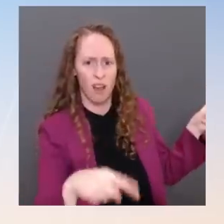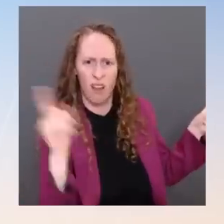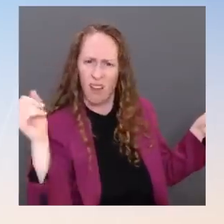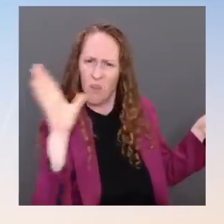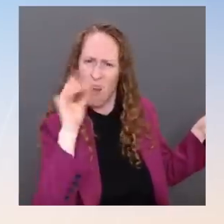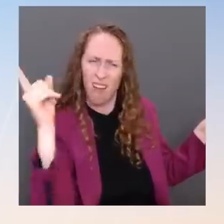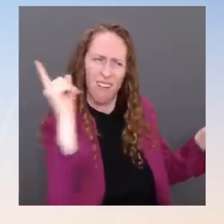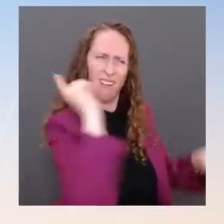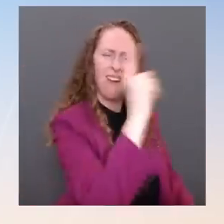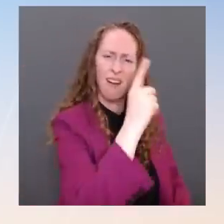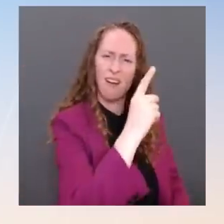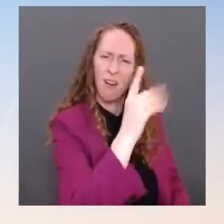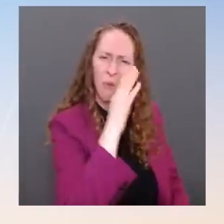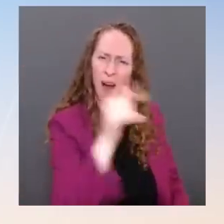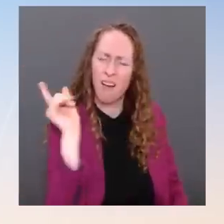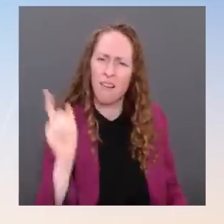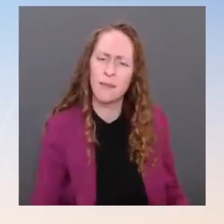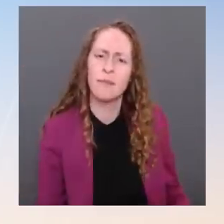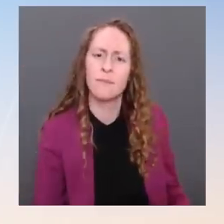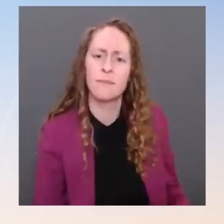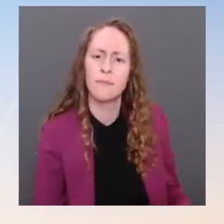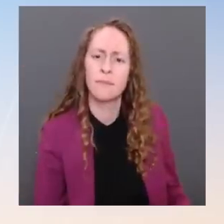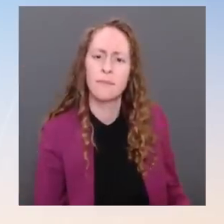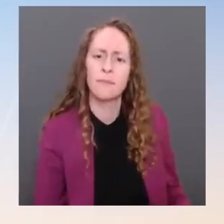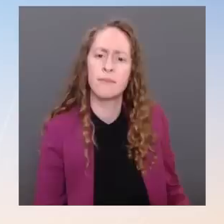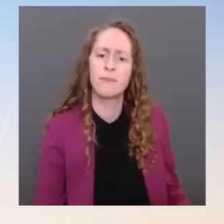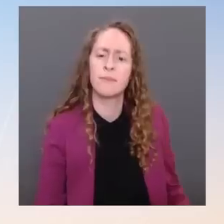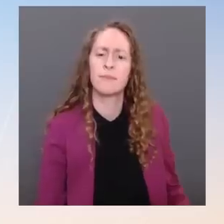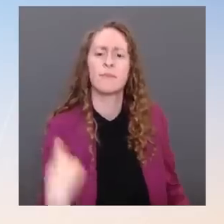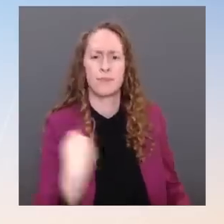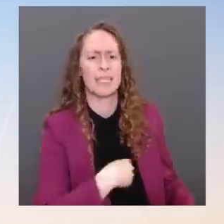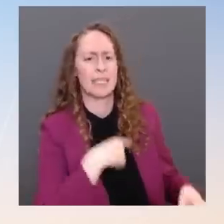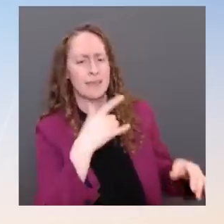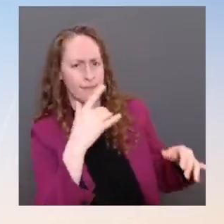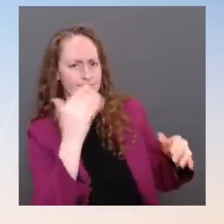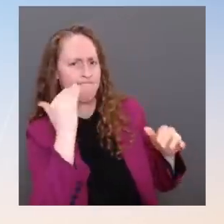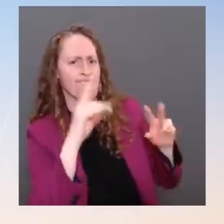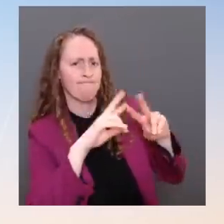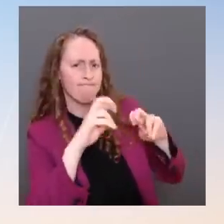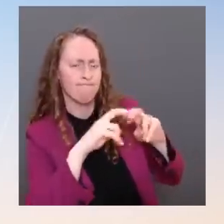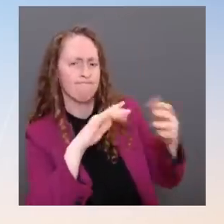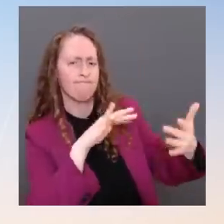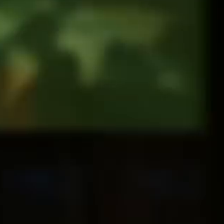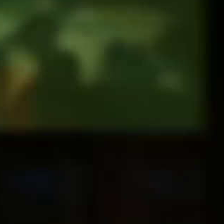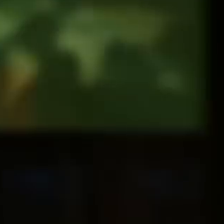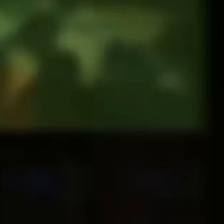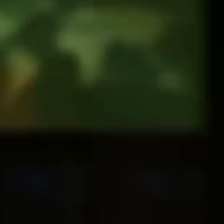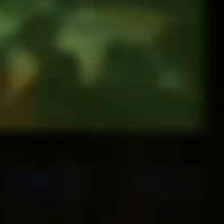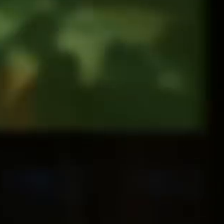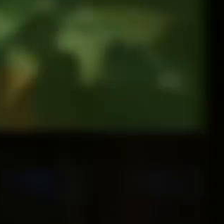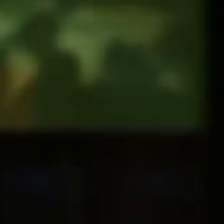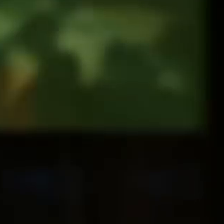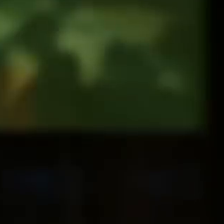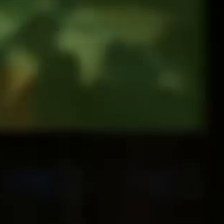closely, and if that were to happen, I don't think we have seen to date a breaking of the sanctions at this point in time. If you